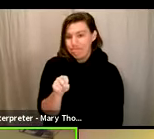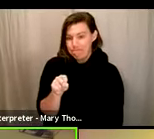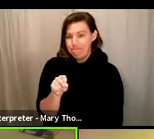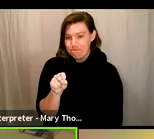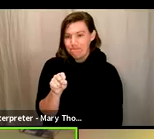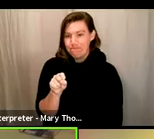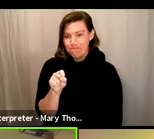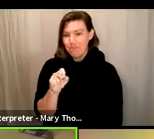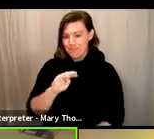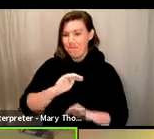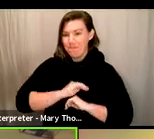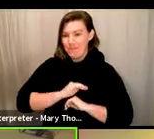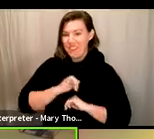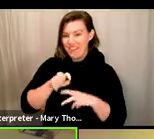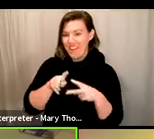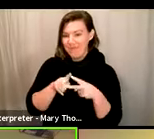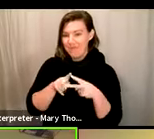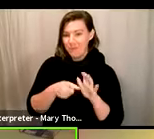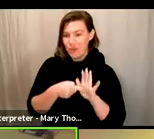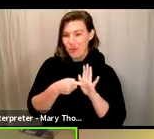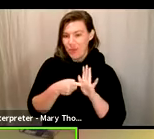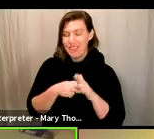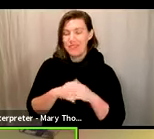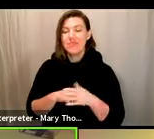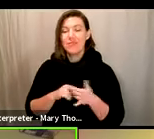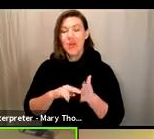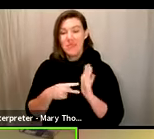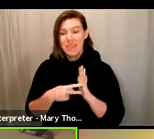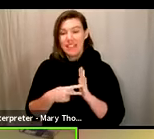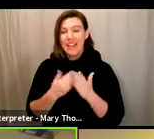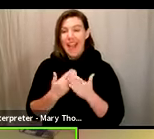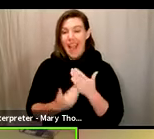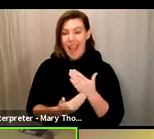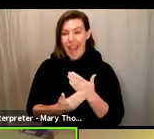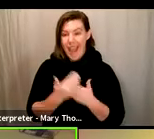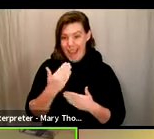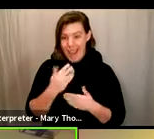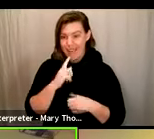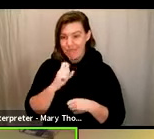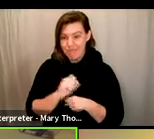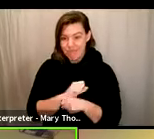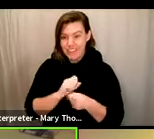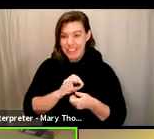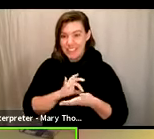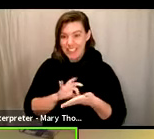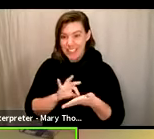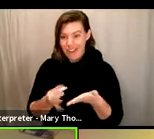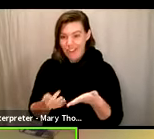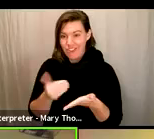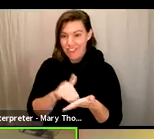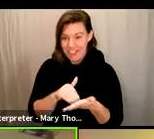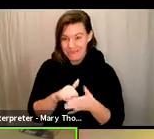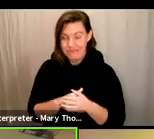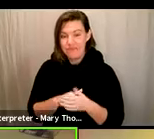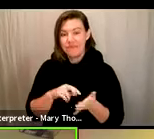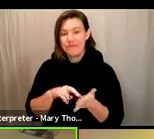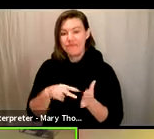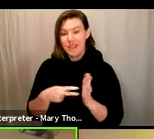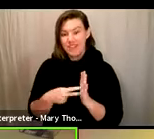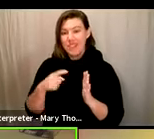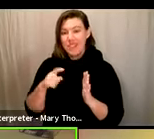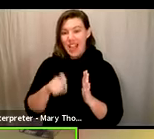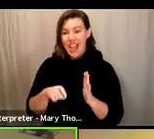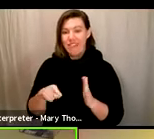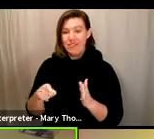And so in a hand recount, we have to pull out all of the ballots that have that contest on it. So that's going to be around